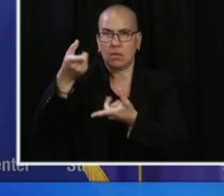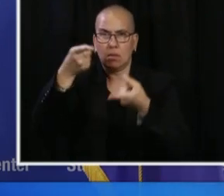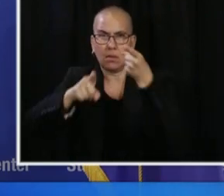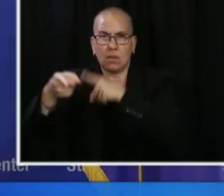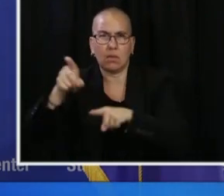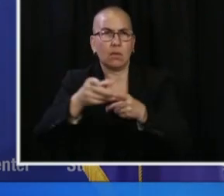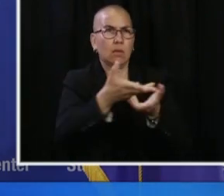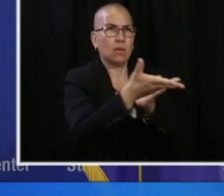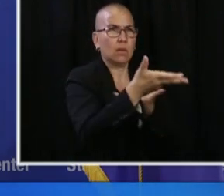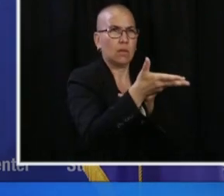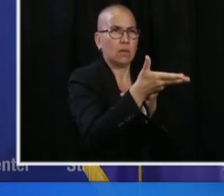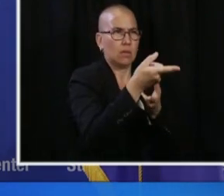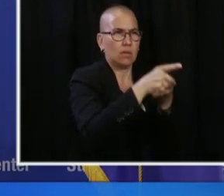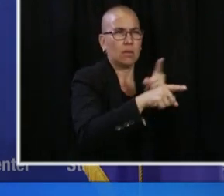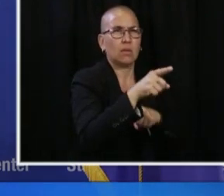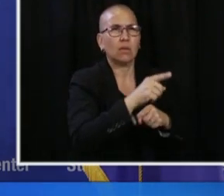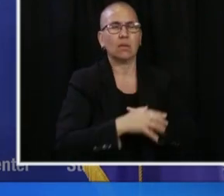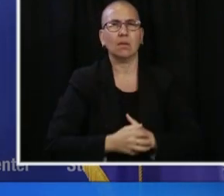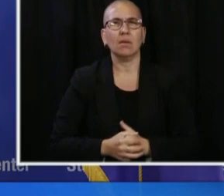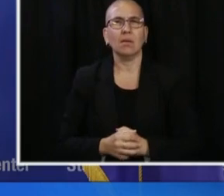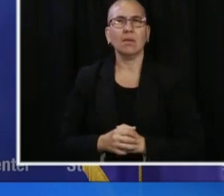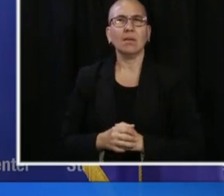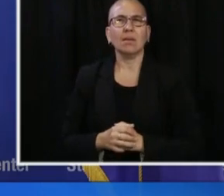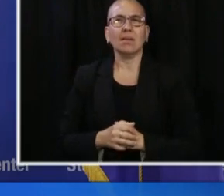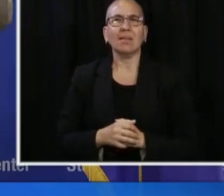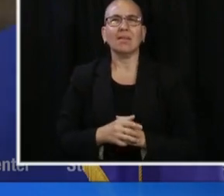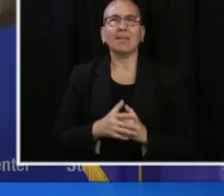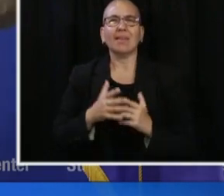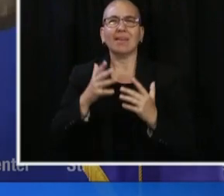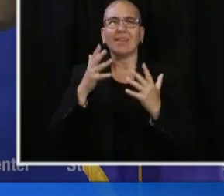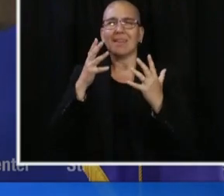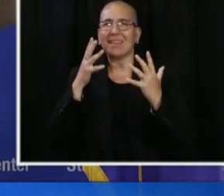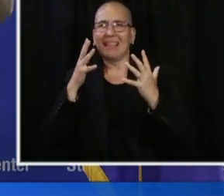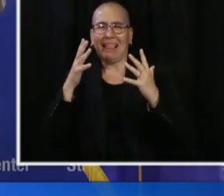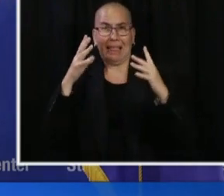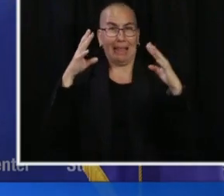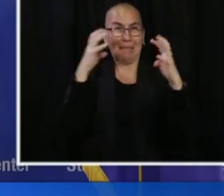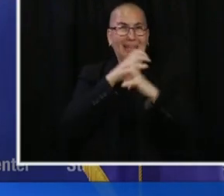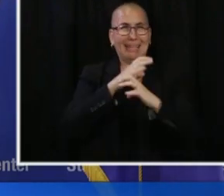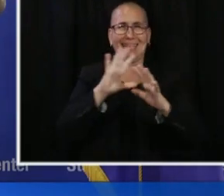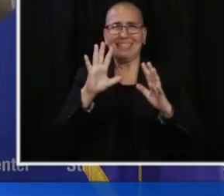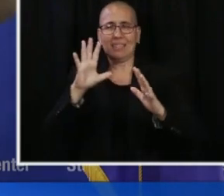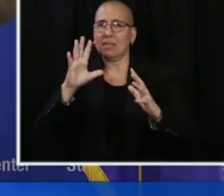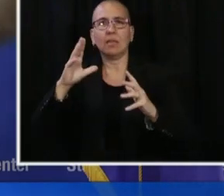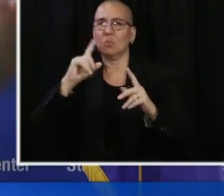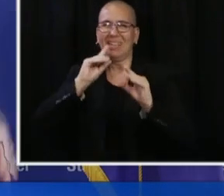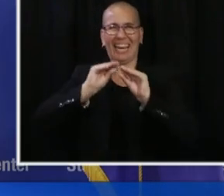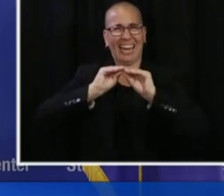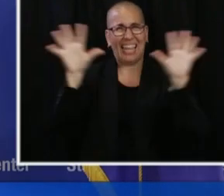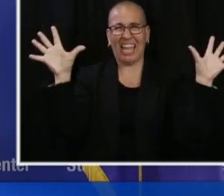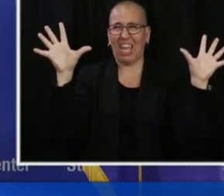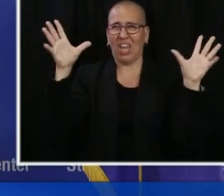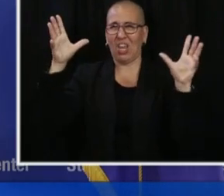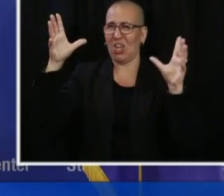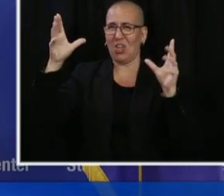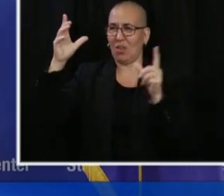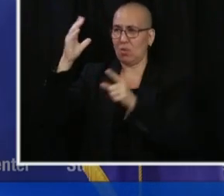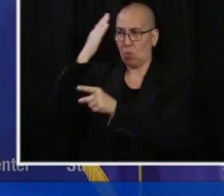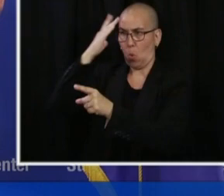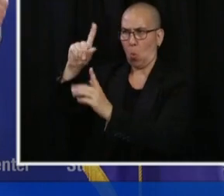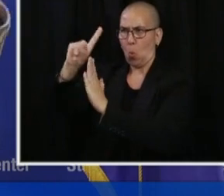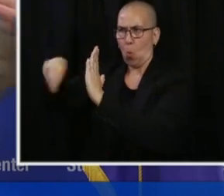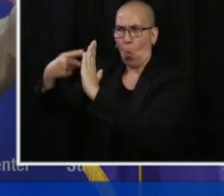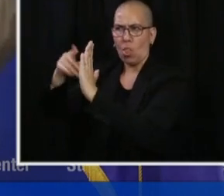something like this. It doesn't look like the movies. You have to get everybody on the same frequencies. You have to have communications to move people, and when you see an